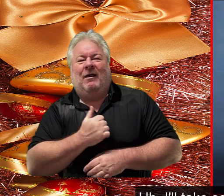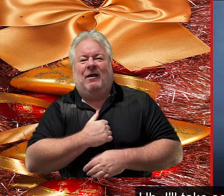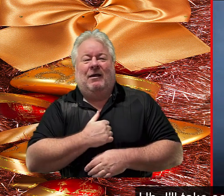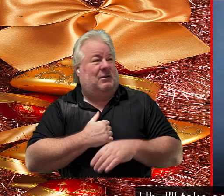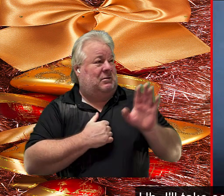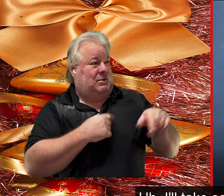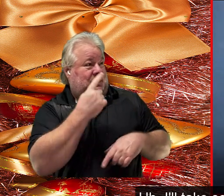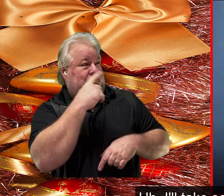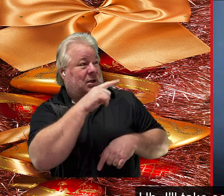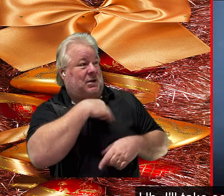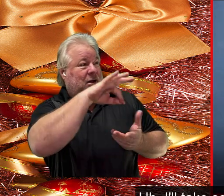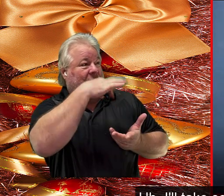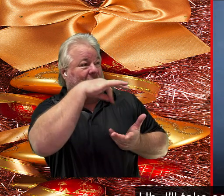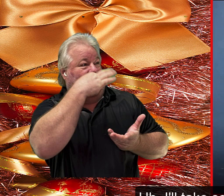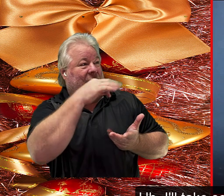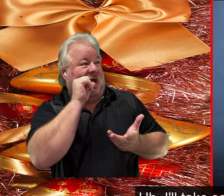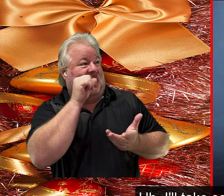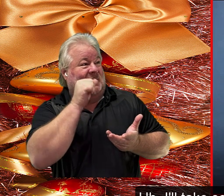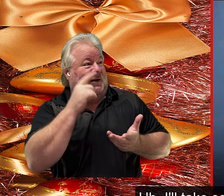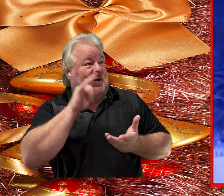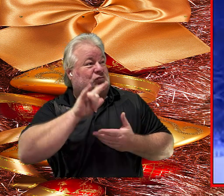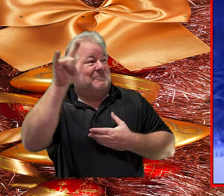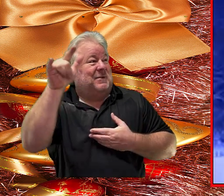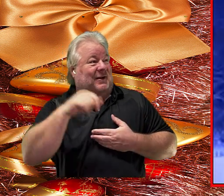i'll take some peanuts please for the trip